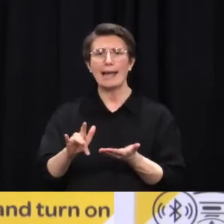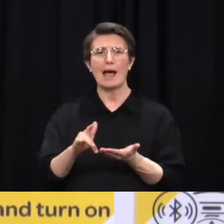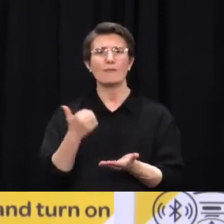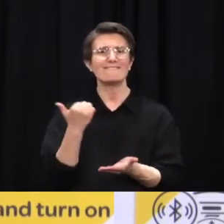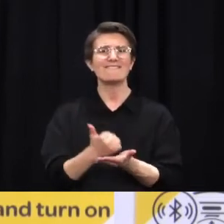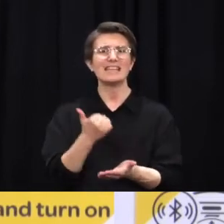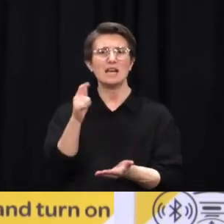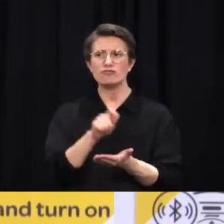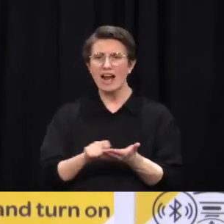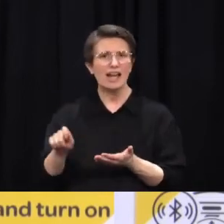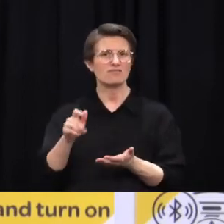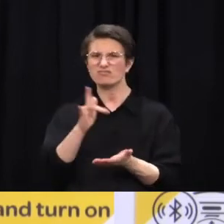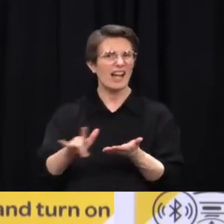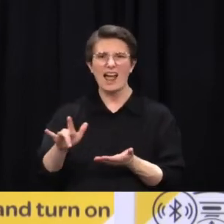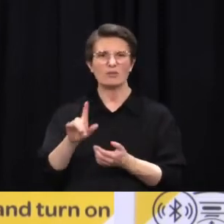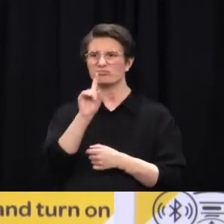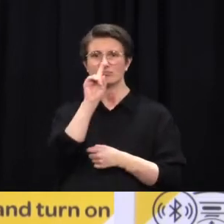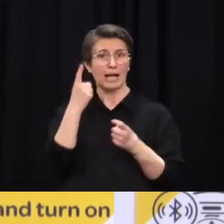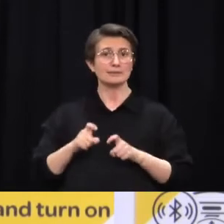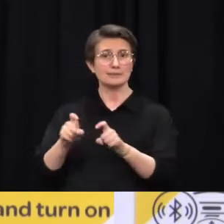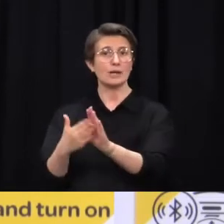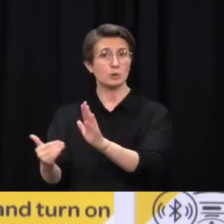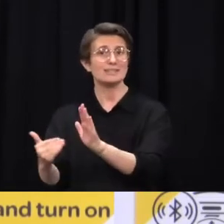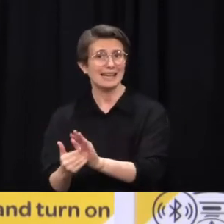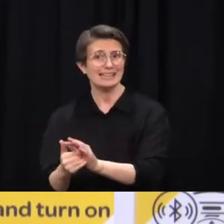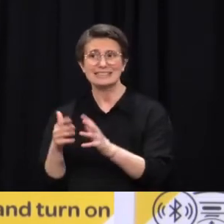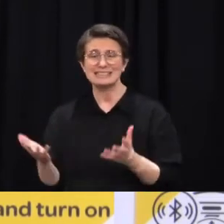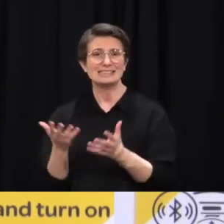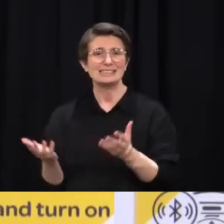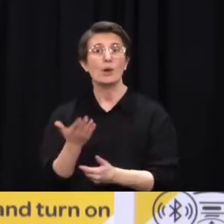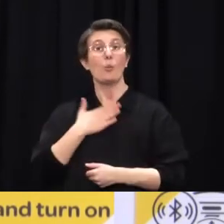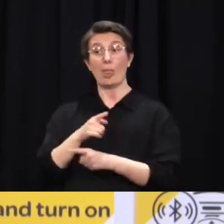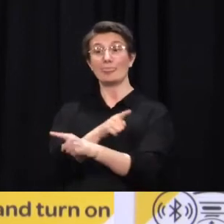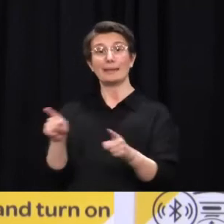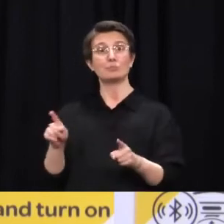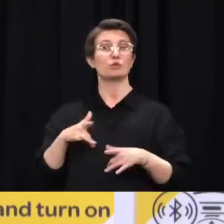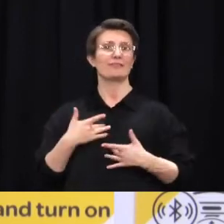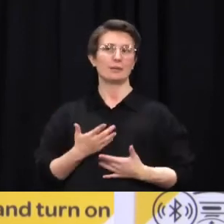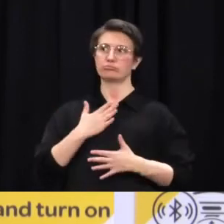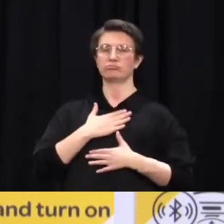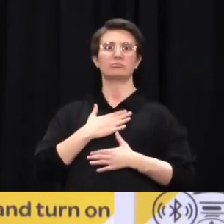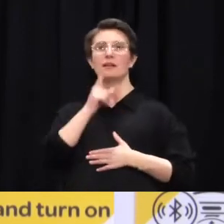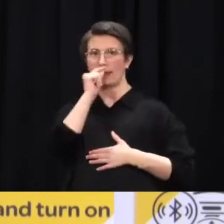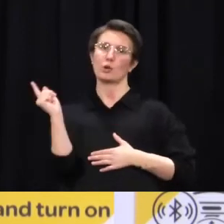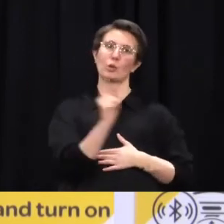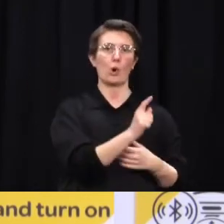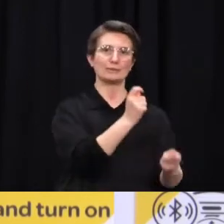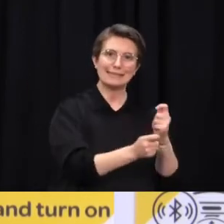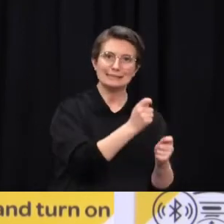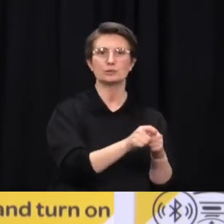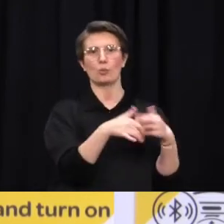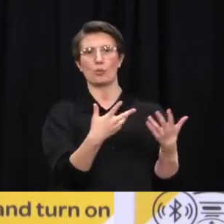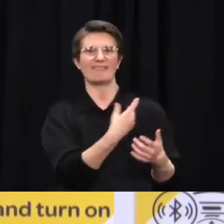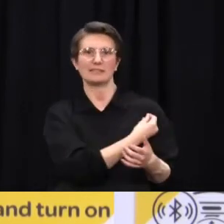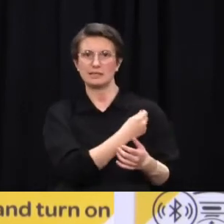for COVID-19 purposes. That is the only purpose that we will use that information for. It is really important that we get